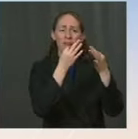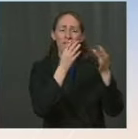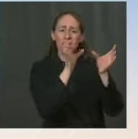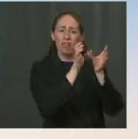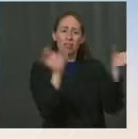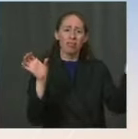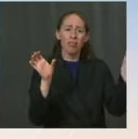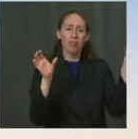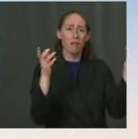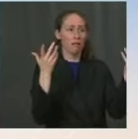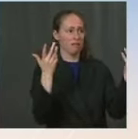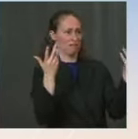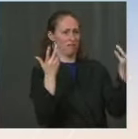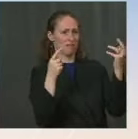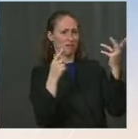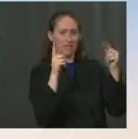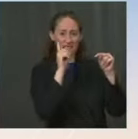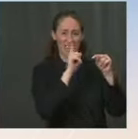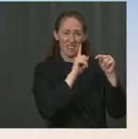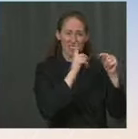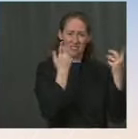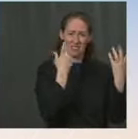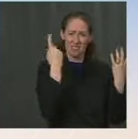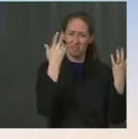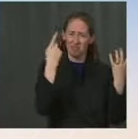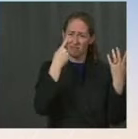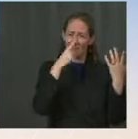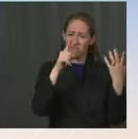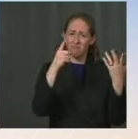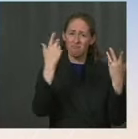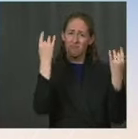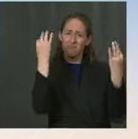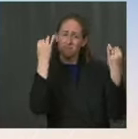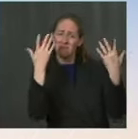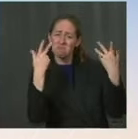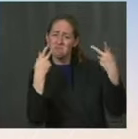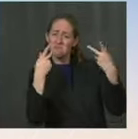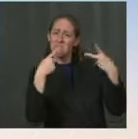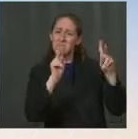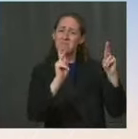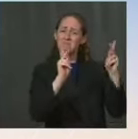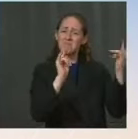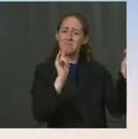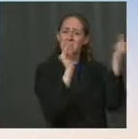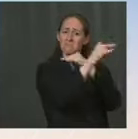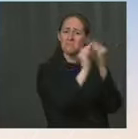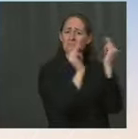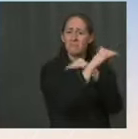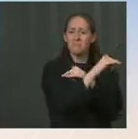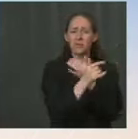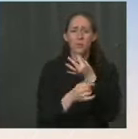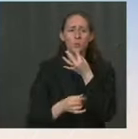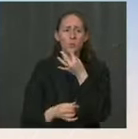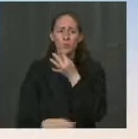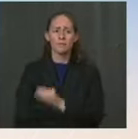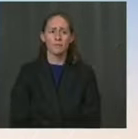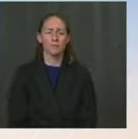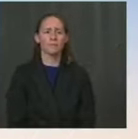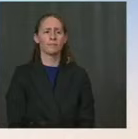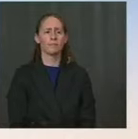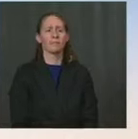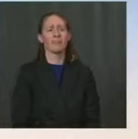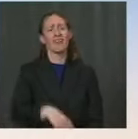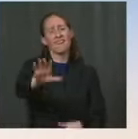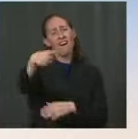nation. I know this is something a lot of people worry about. I'm curious if there's a status report. Ms. Well, we certainly understand that. And relate to